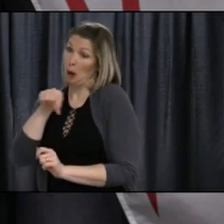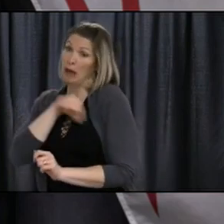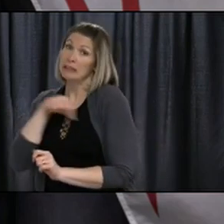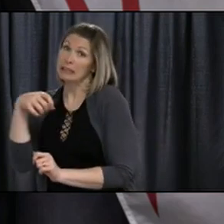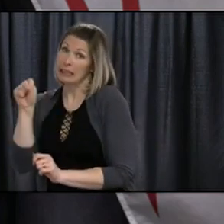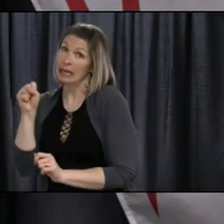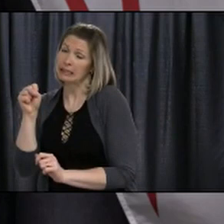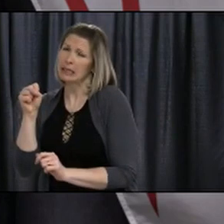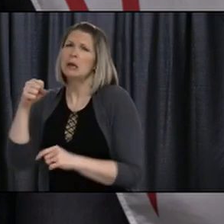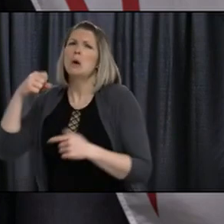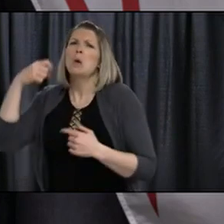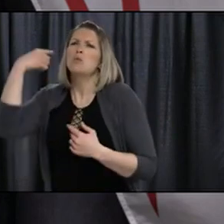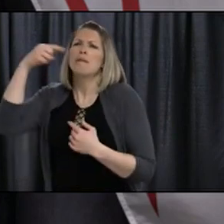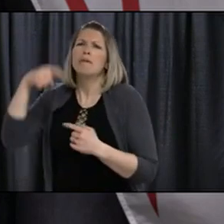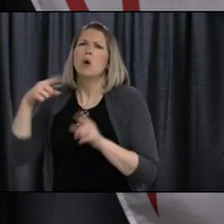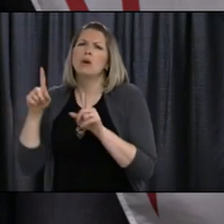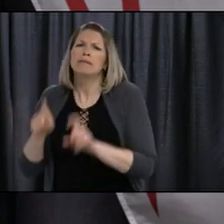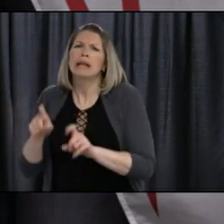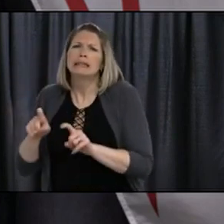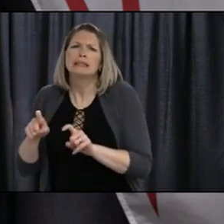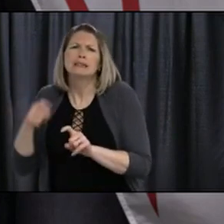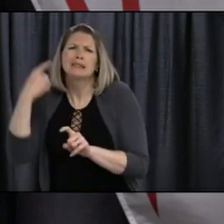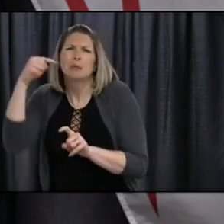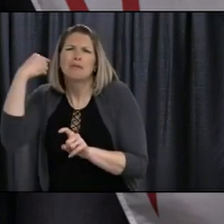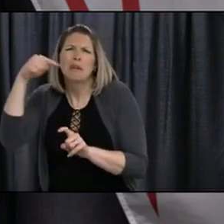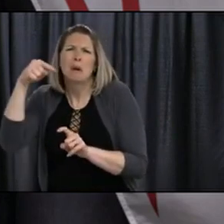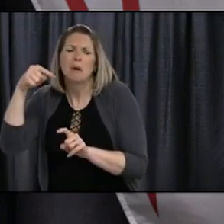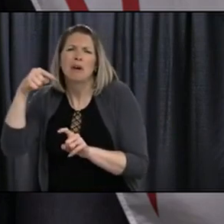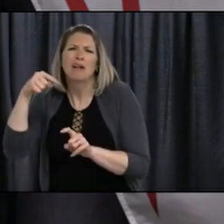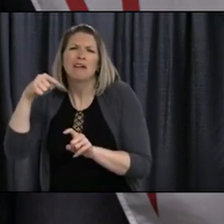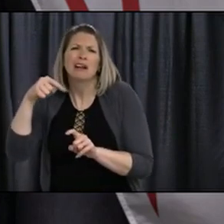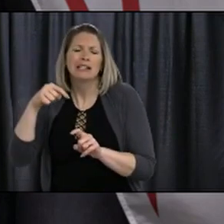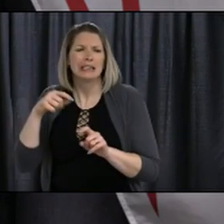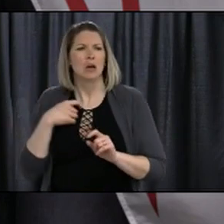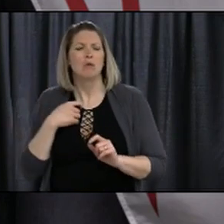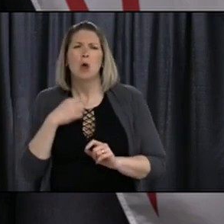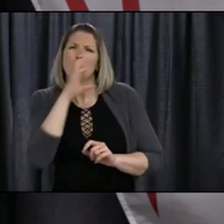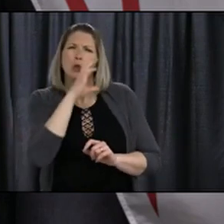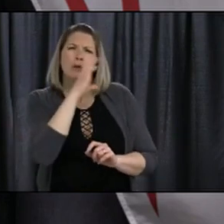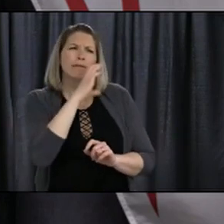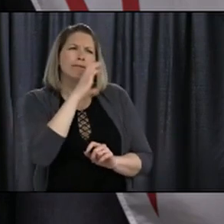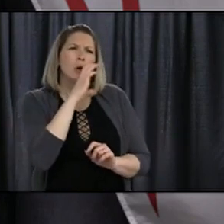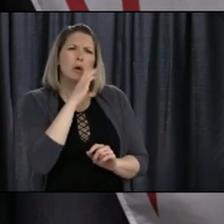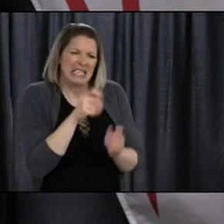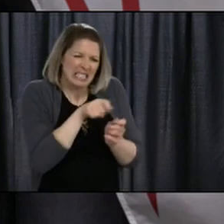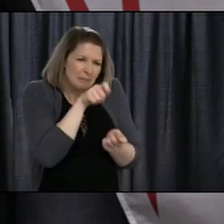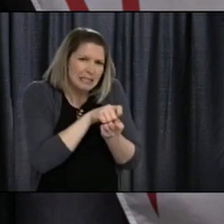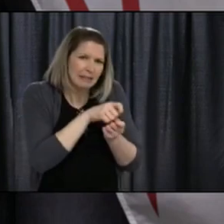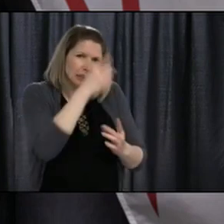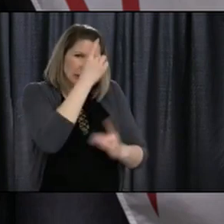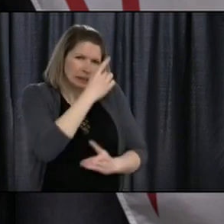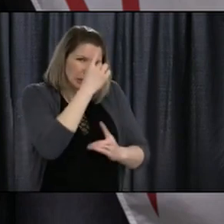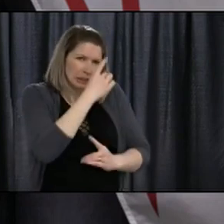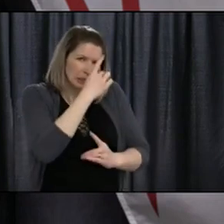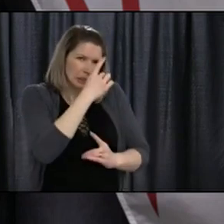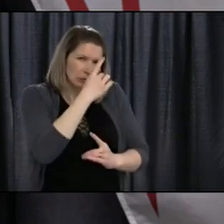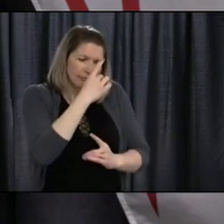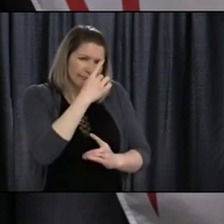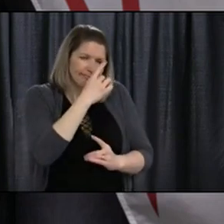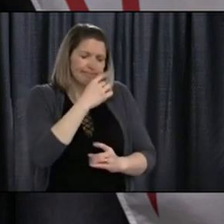reason you're doing the test is to give you an answer that you need. And right now, we have to look at